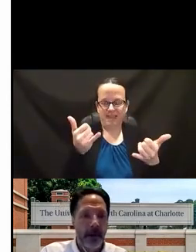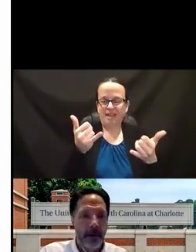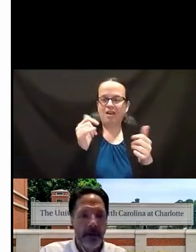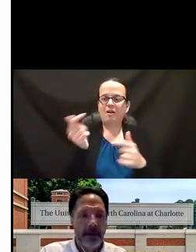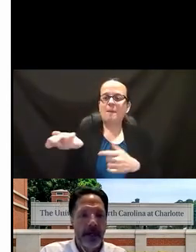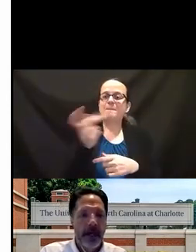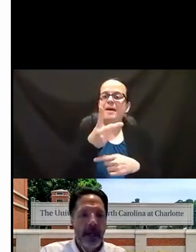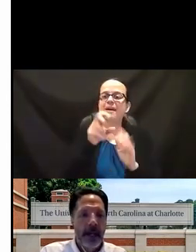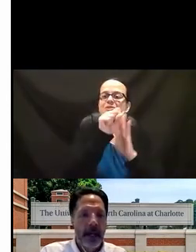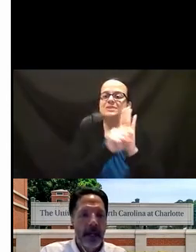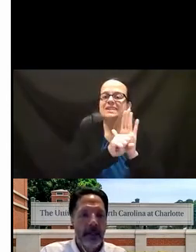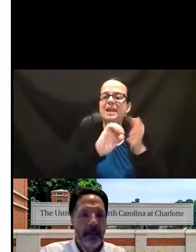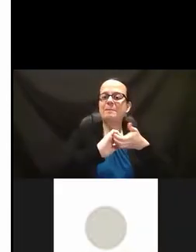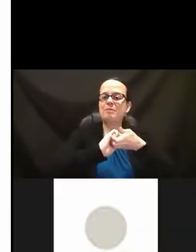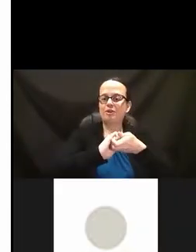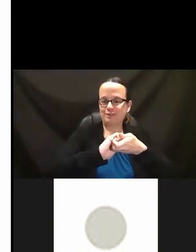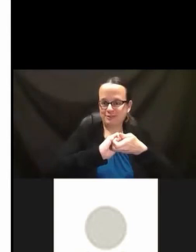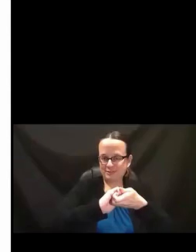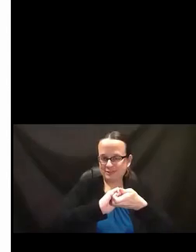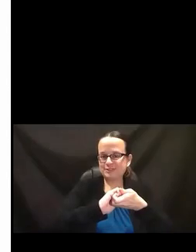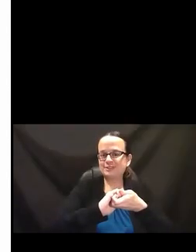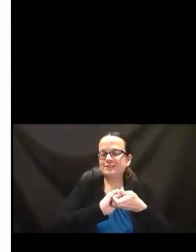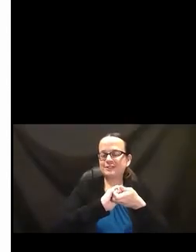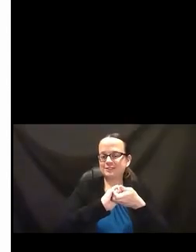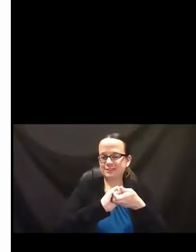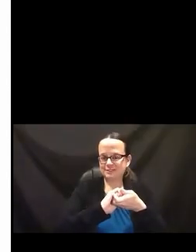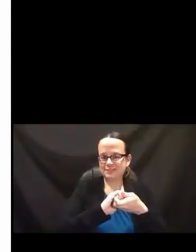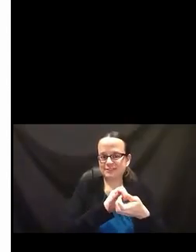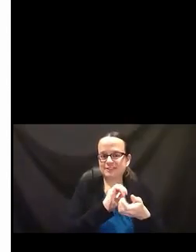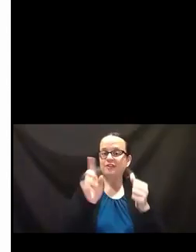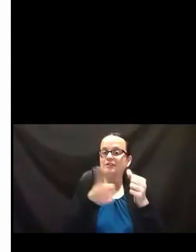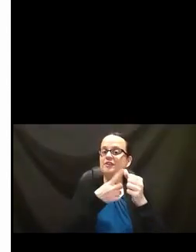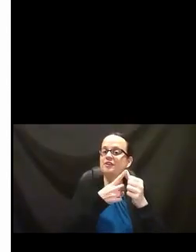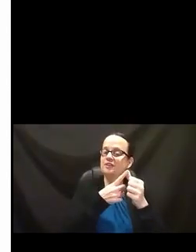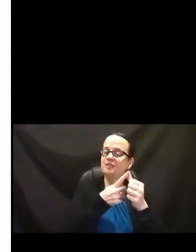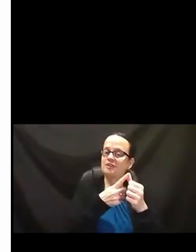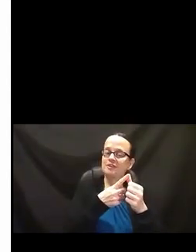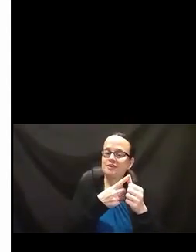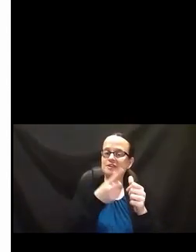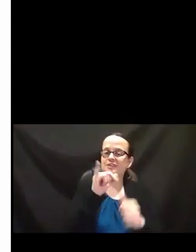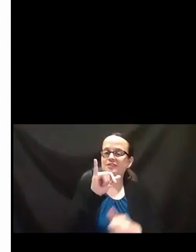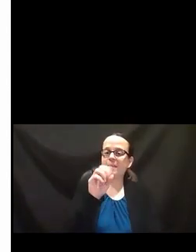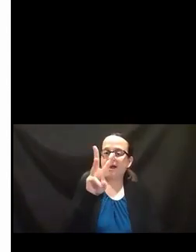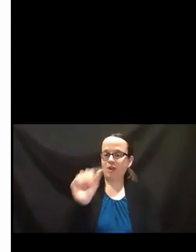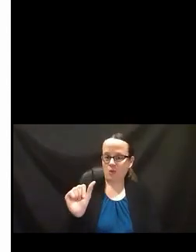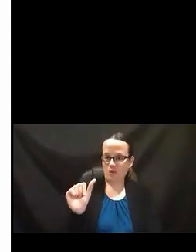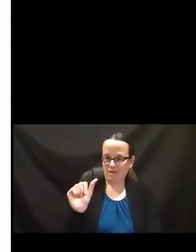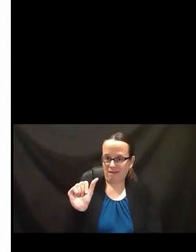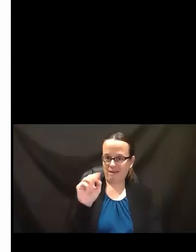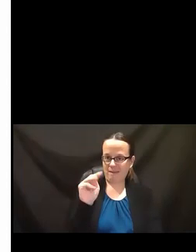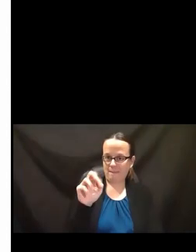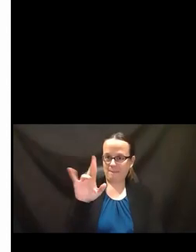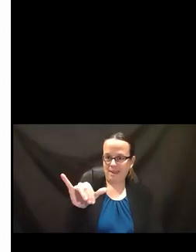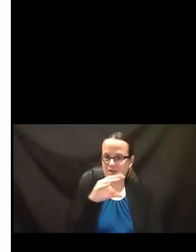state partners. And we have up first from Iowa, Mary